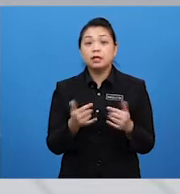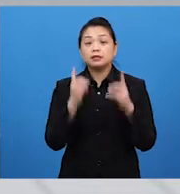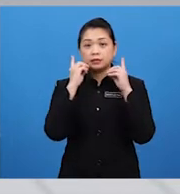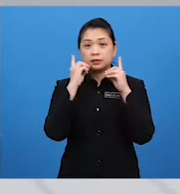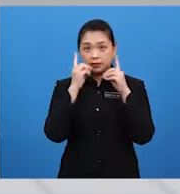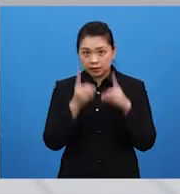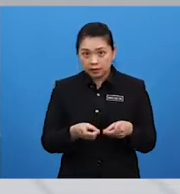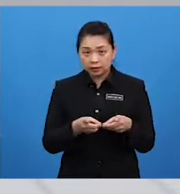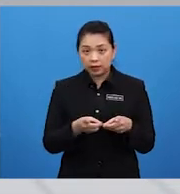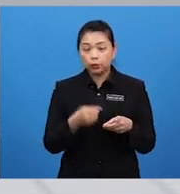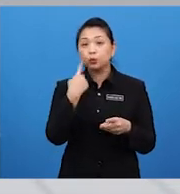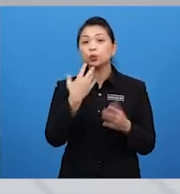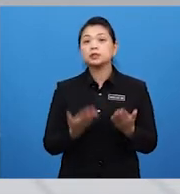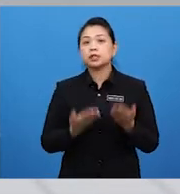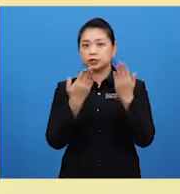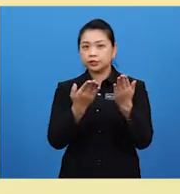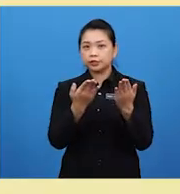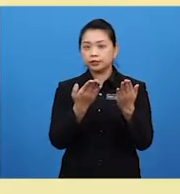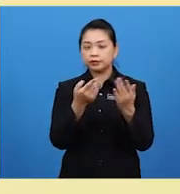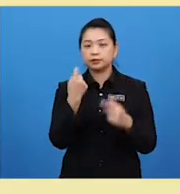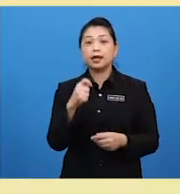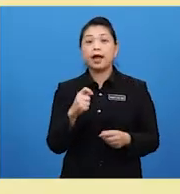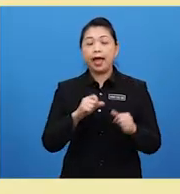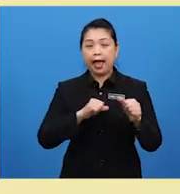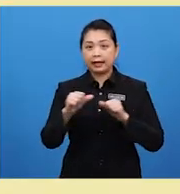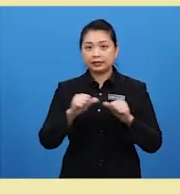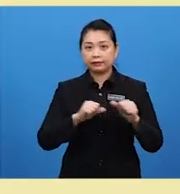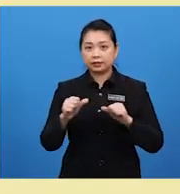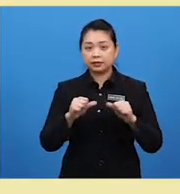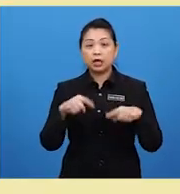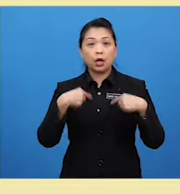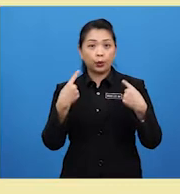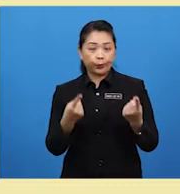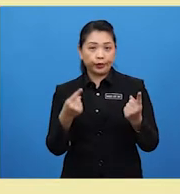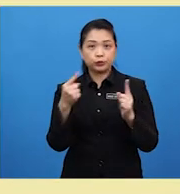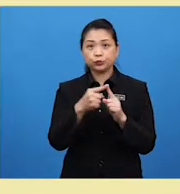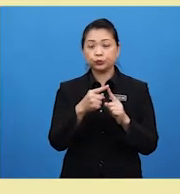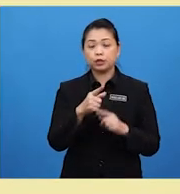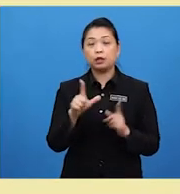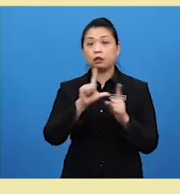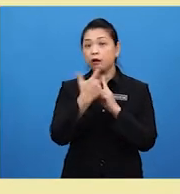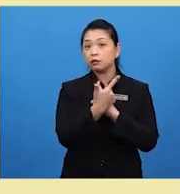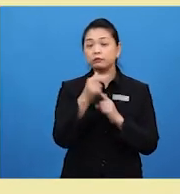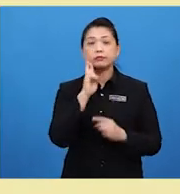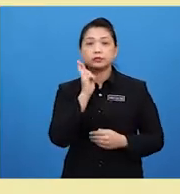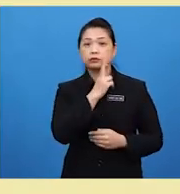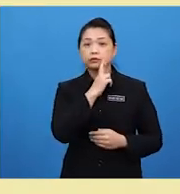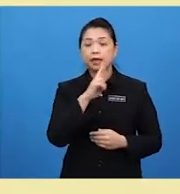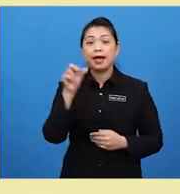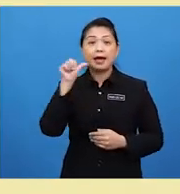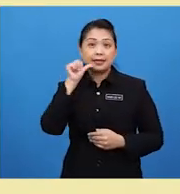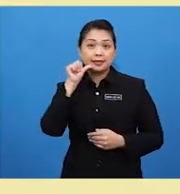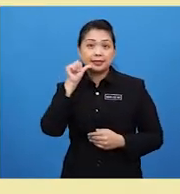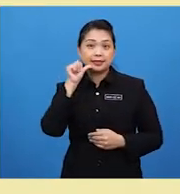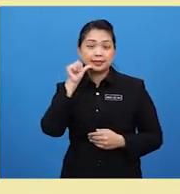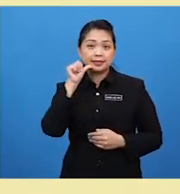who suggests each activity Going to a local restaurant Alice